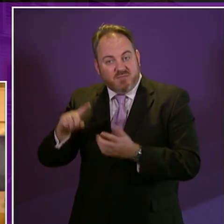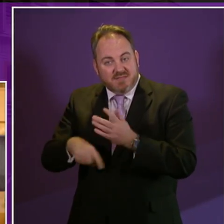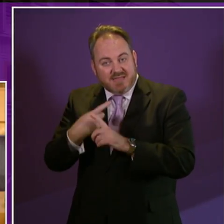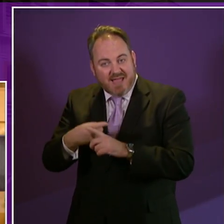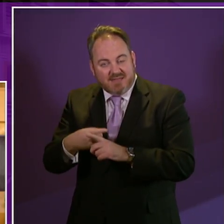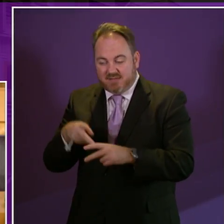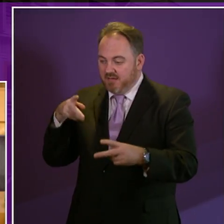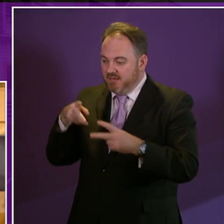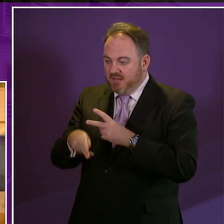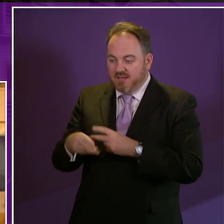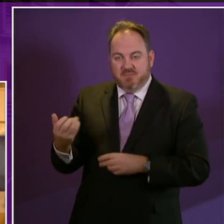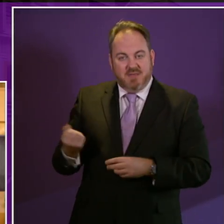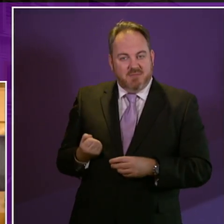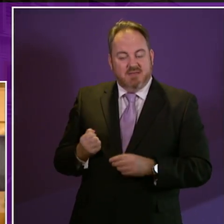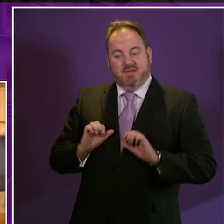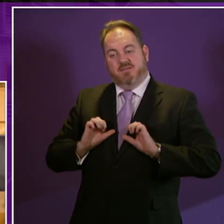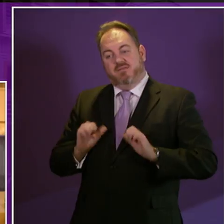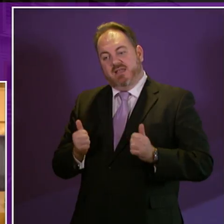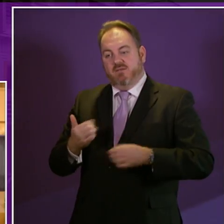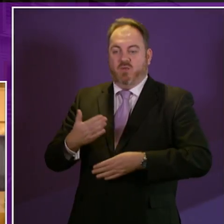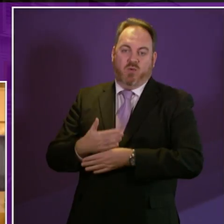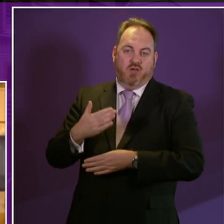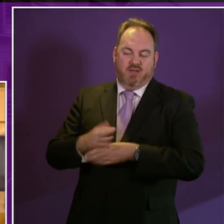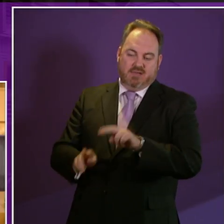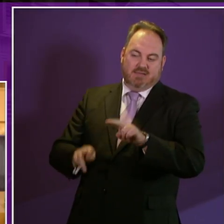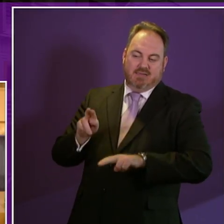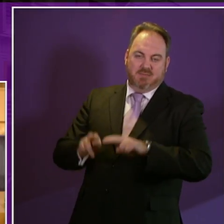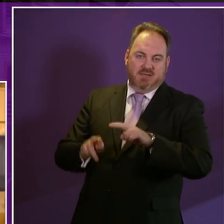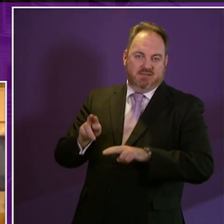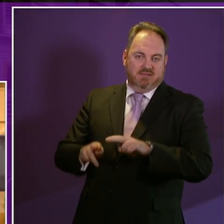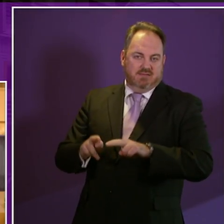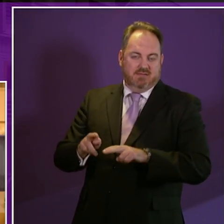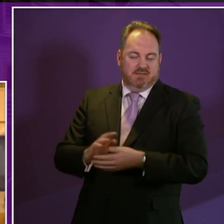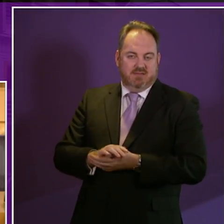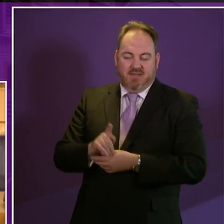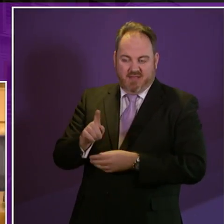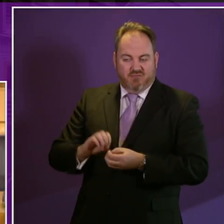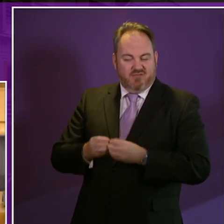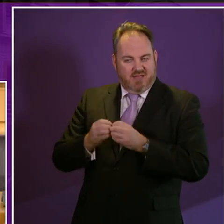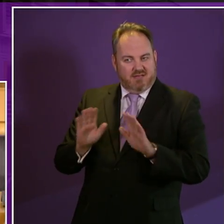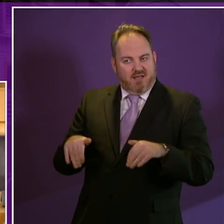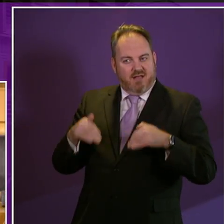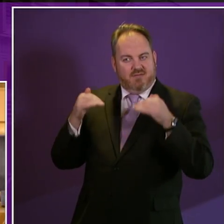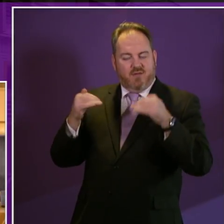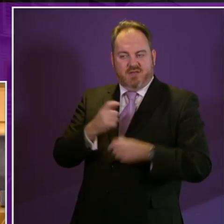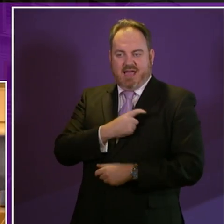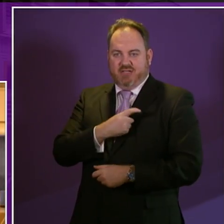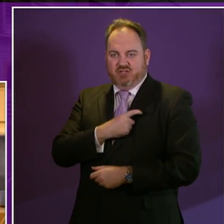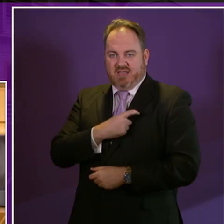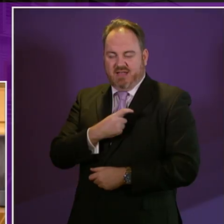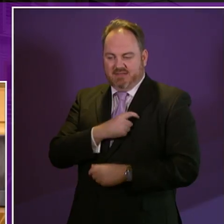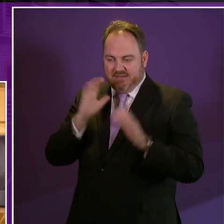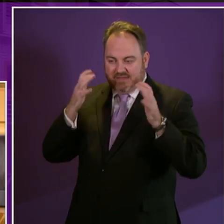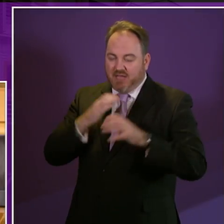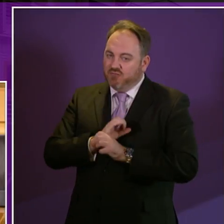notorious fit for work tests that we've discussed in this parliament many times creating high levels of anxiety and